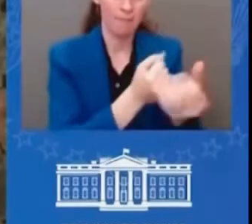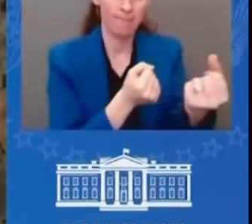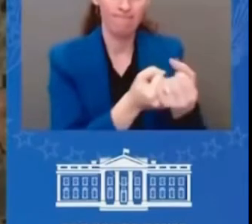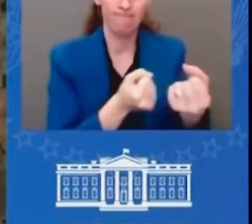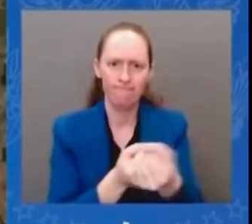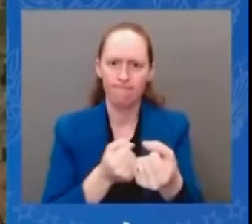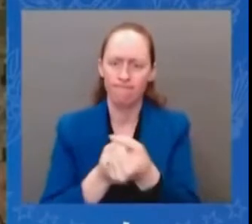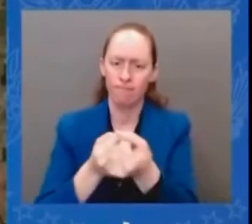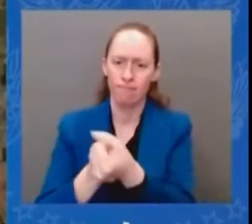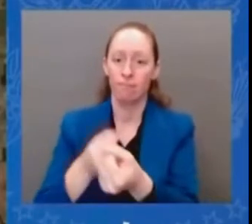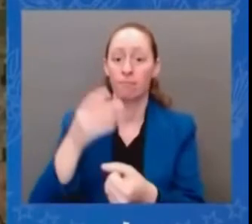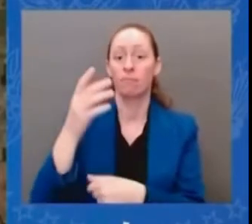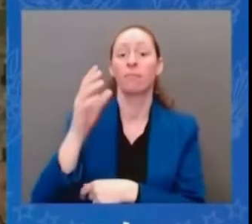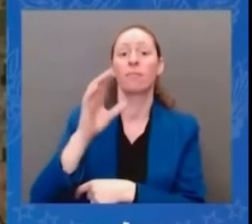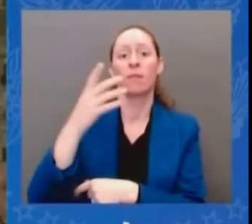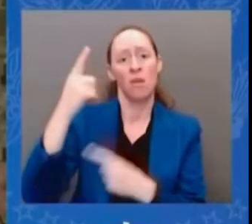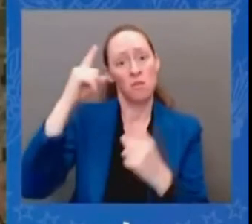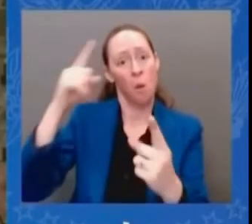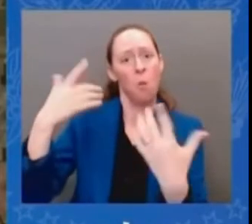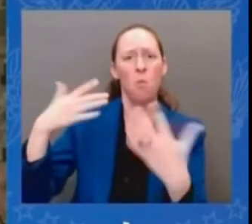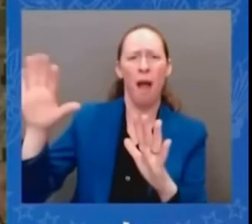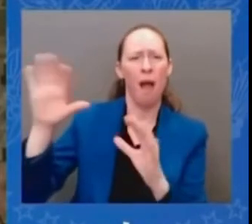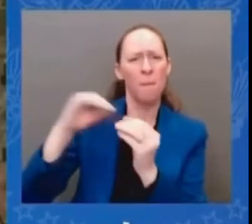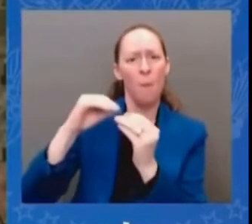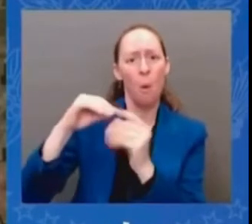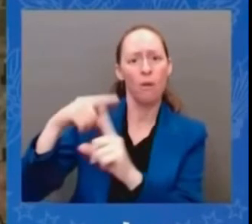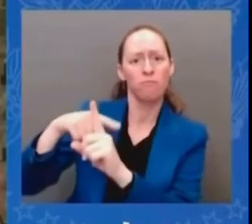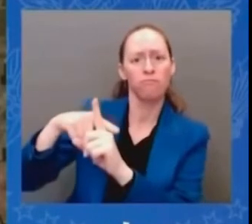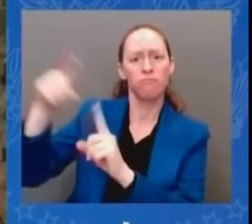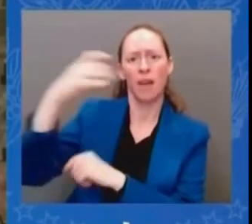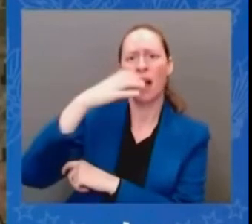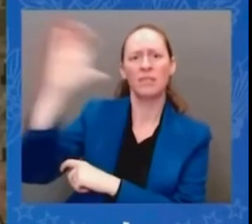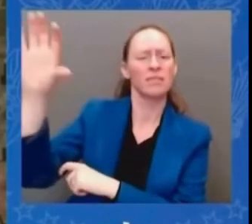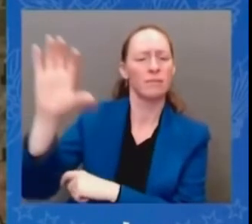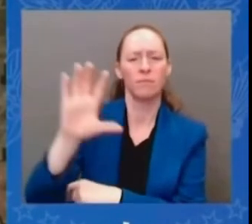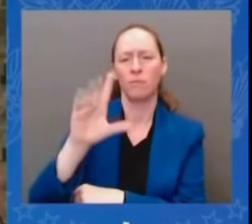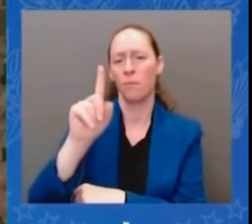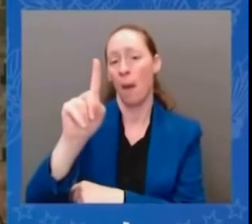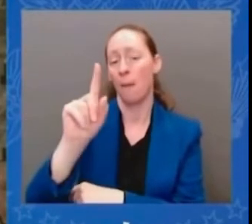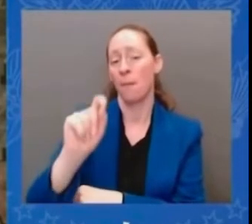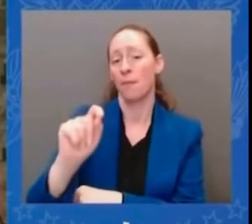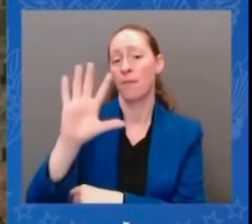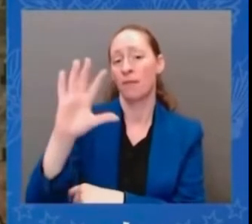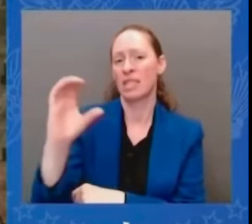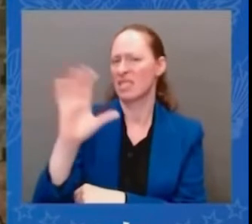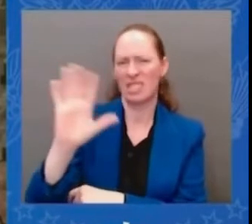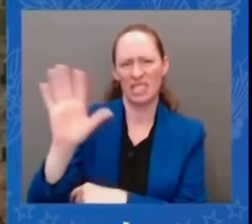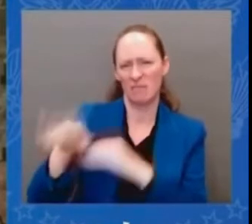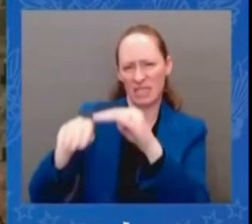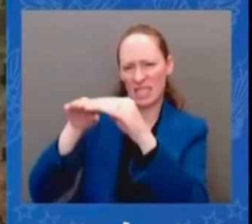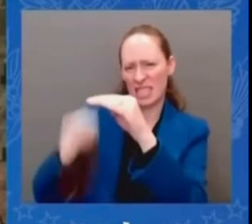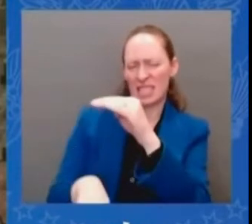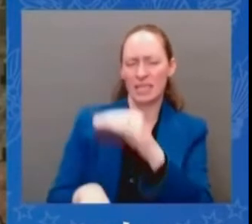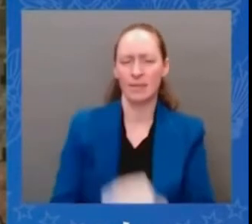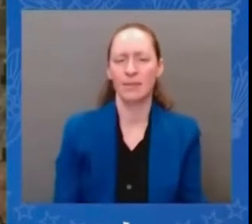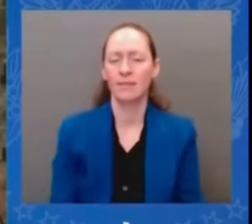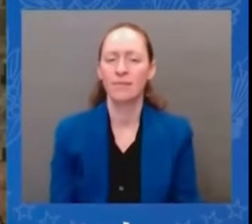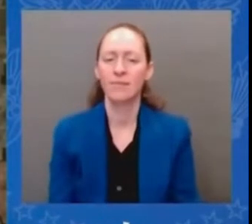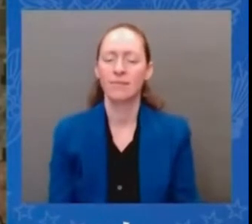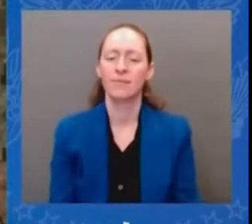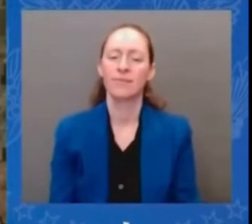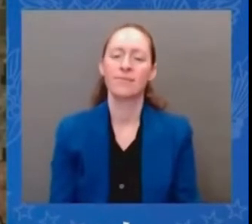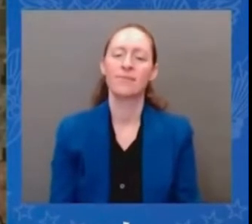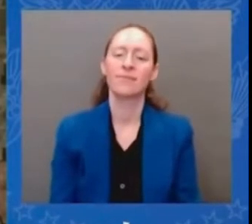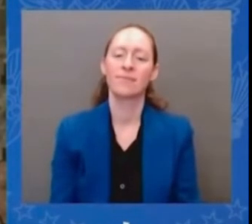at the u.s asean summit in these stages summit i laid out a commitment for to working with our partners in the indo